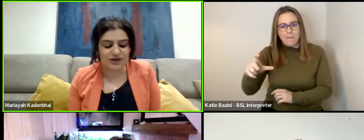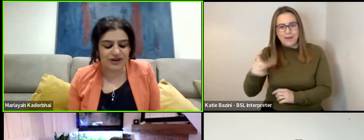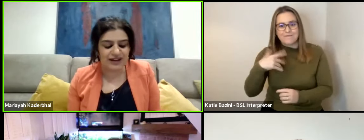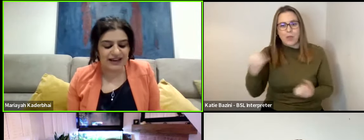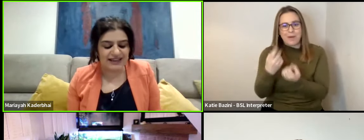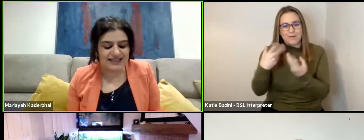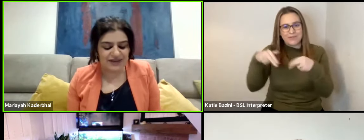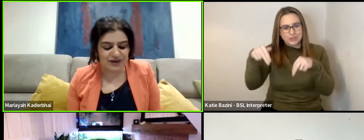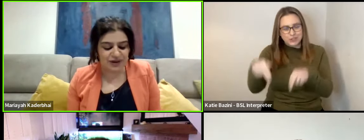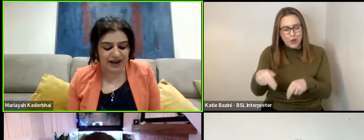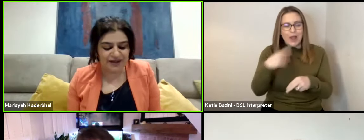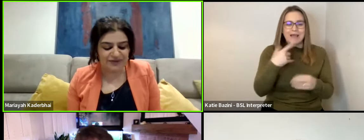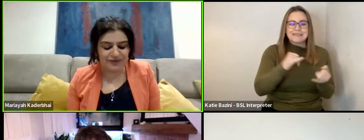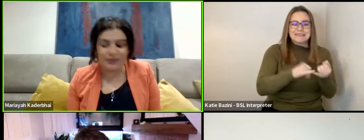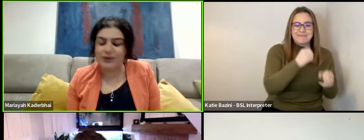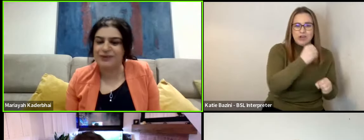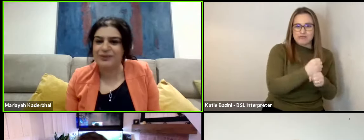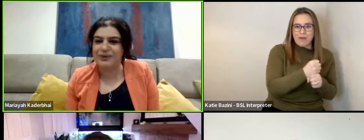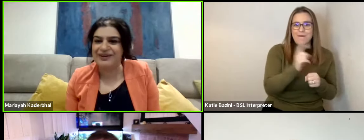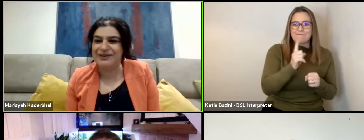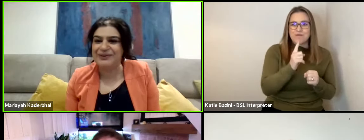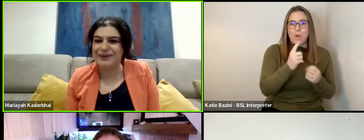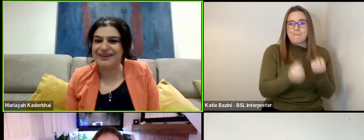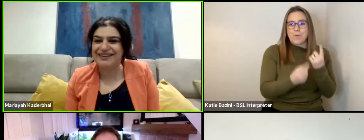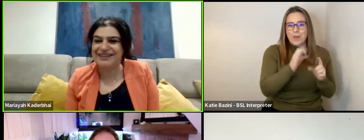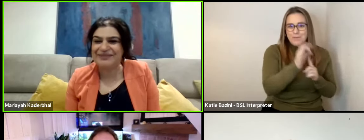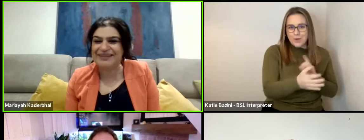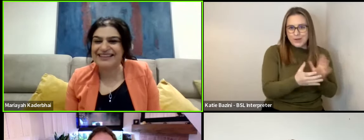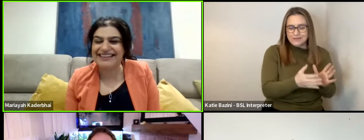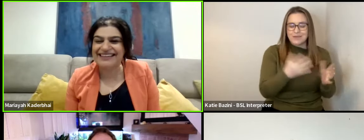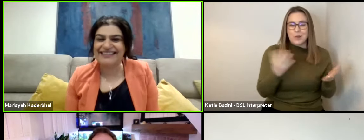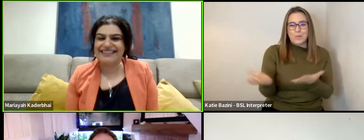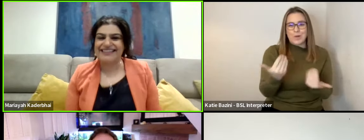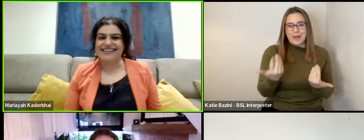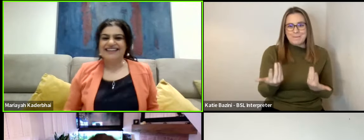Power of the Dog and Stephen Graham for Boiling Point. Welcome.